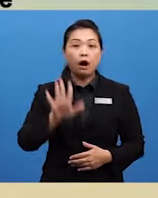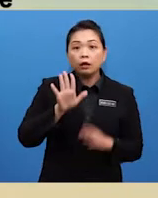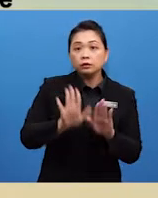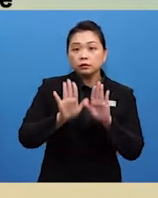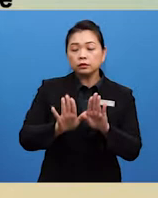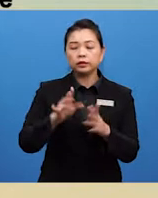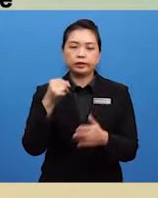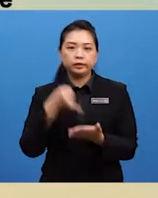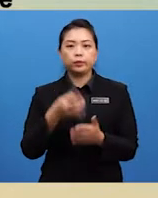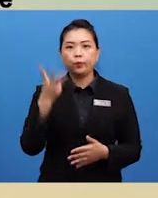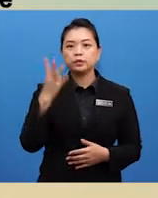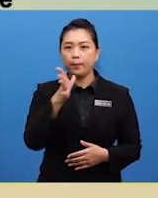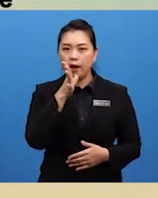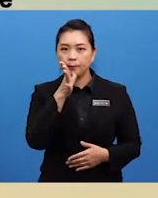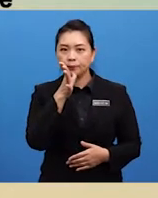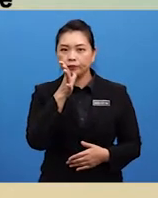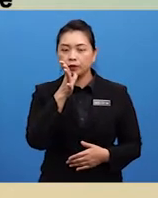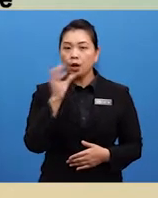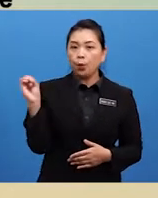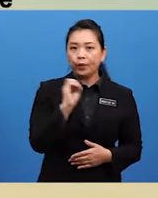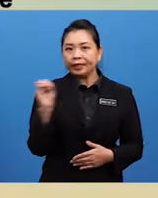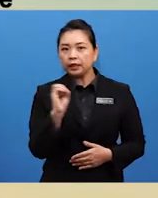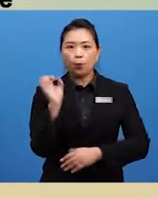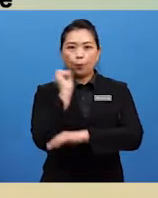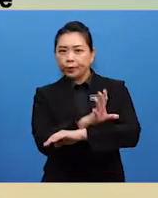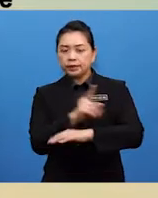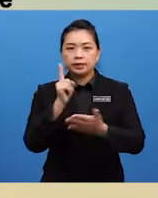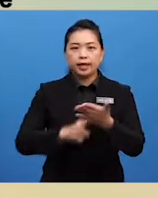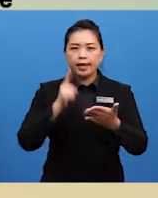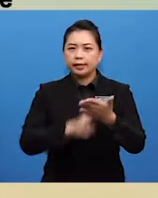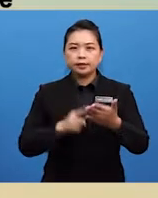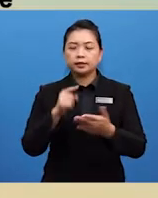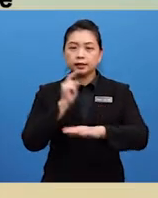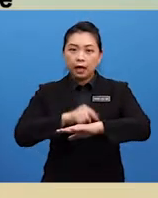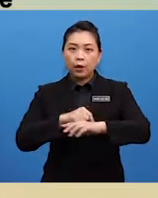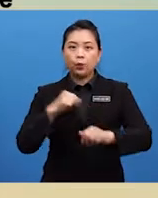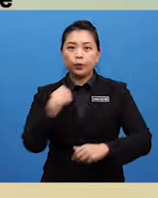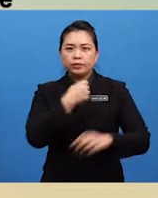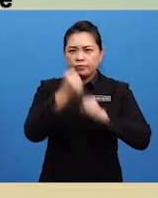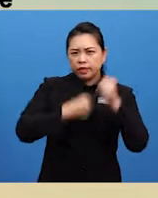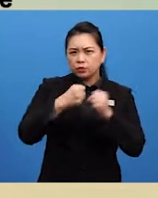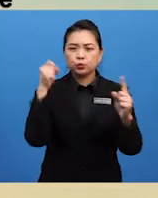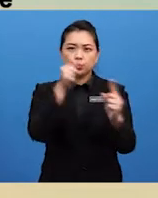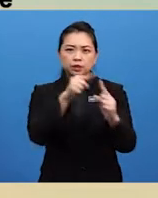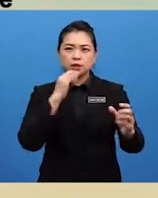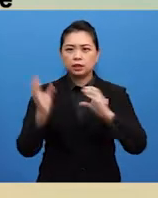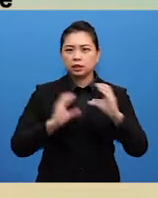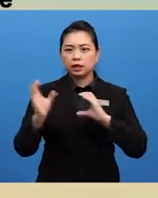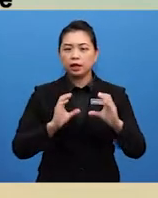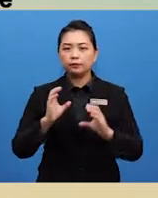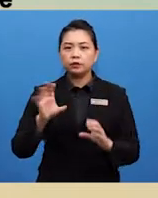It was Mum. Without wasting any time, we ran towards the car,